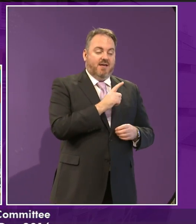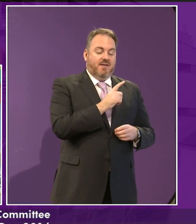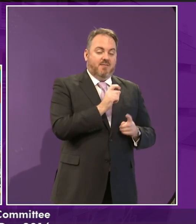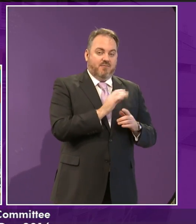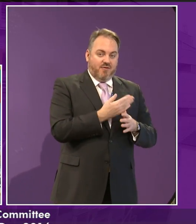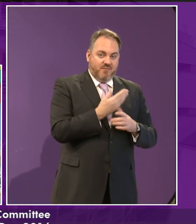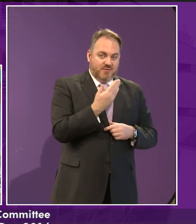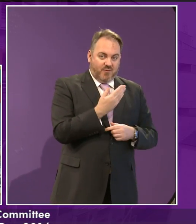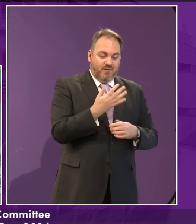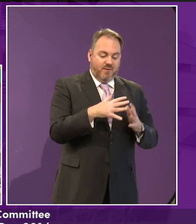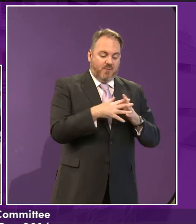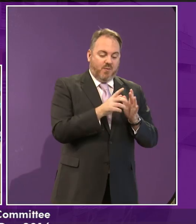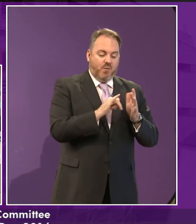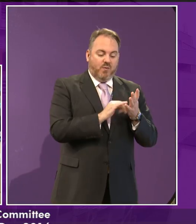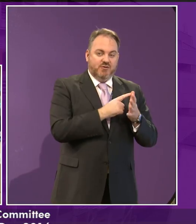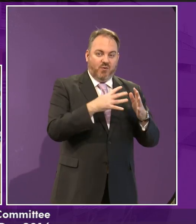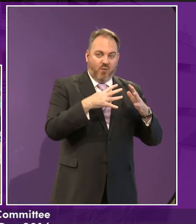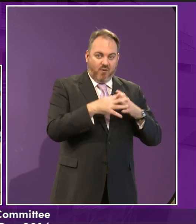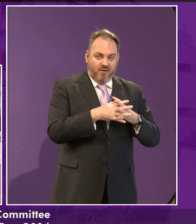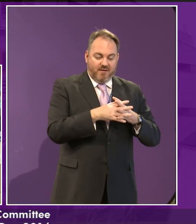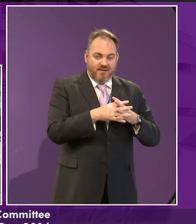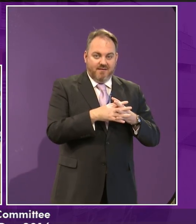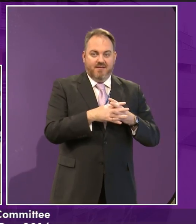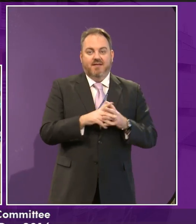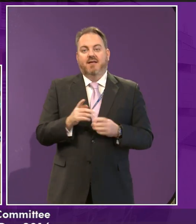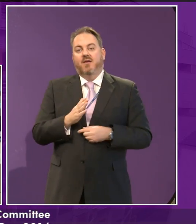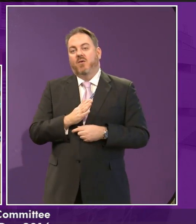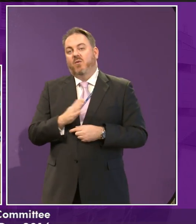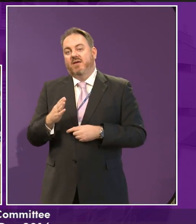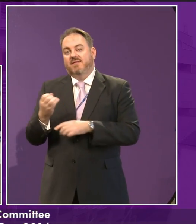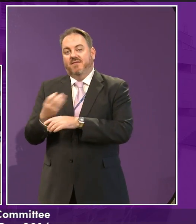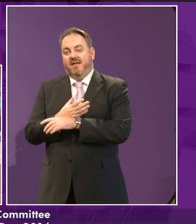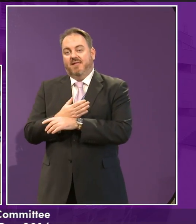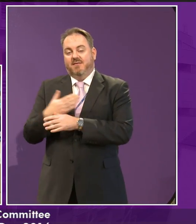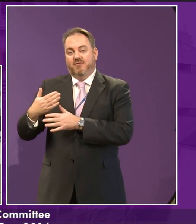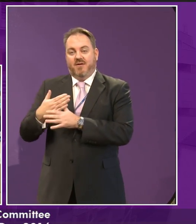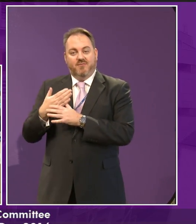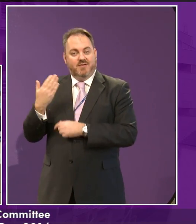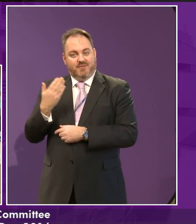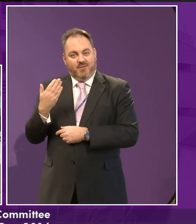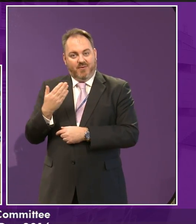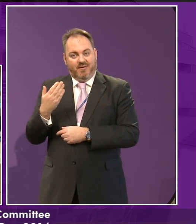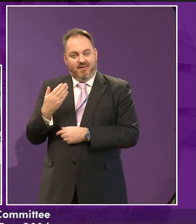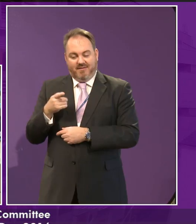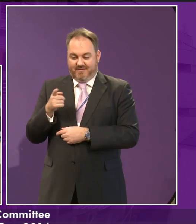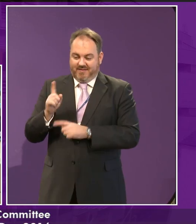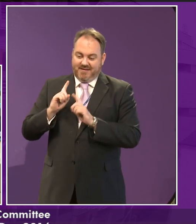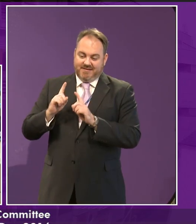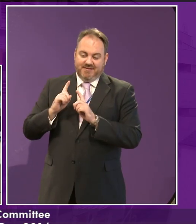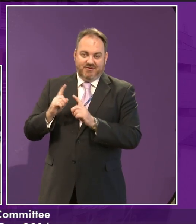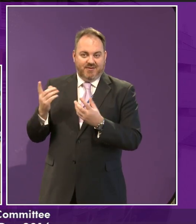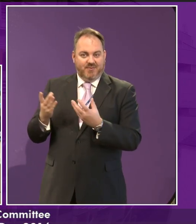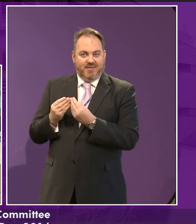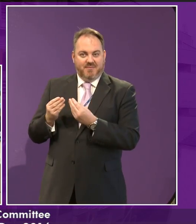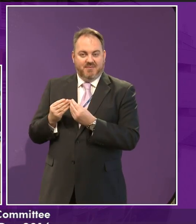who are accompanied with their teacher, and Westfield Primary School, who are accompanied by their teacher as